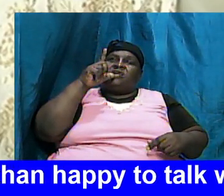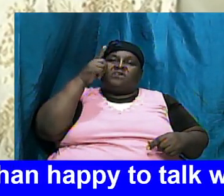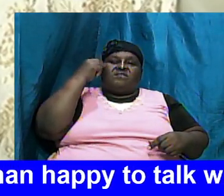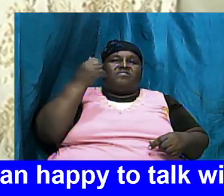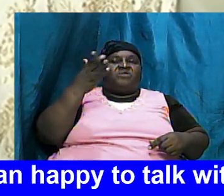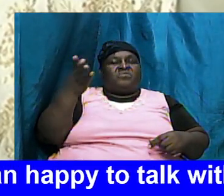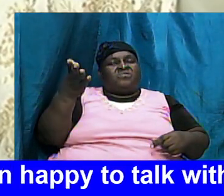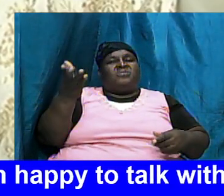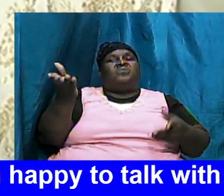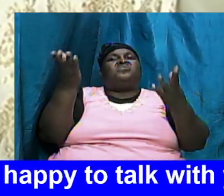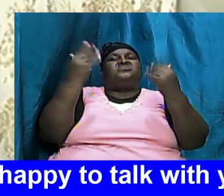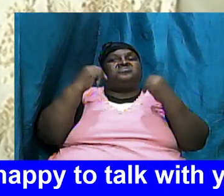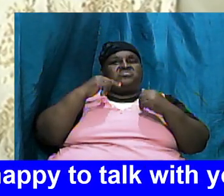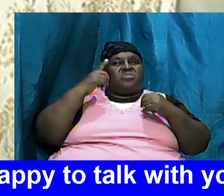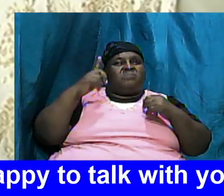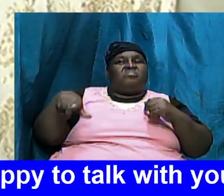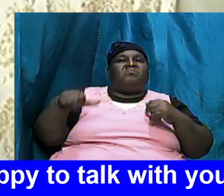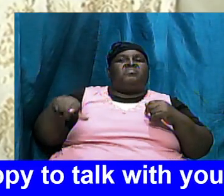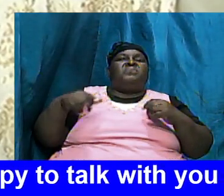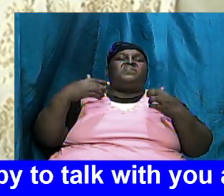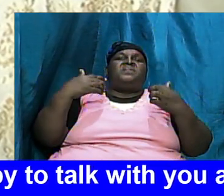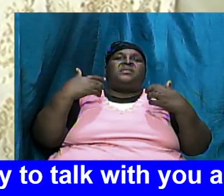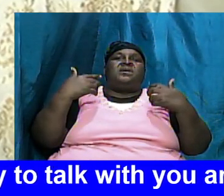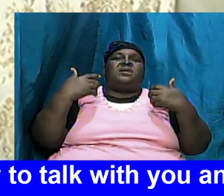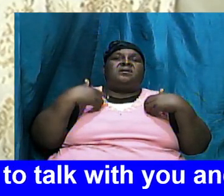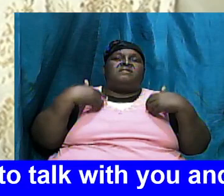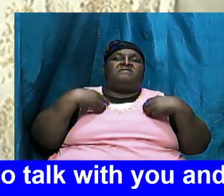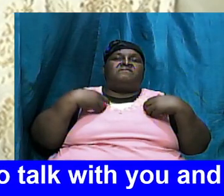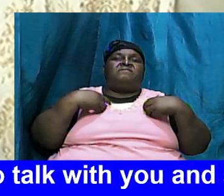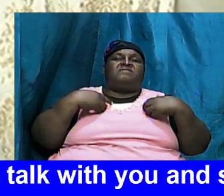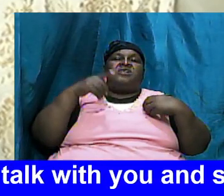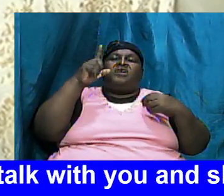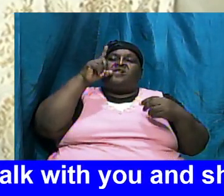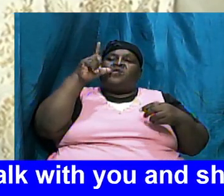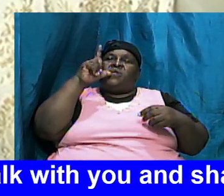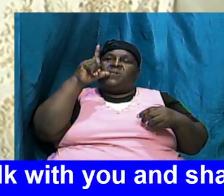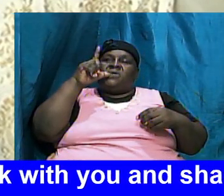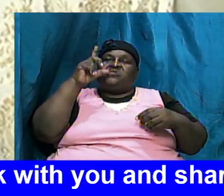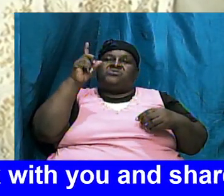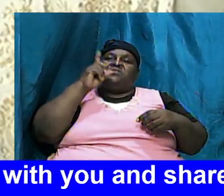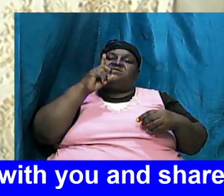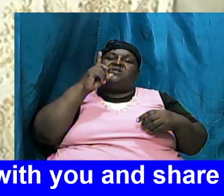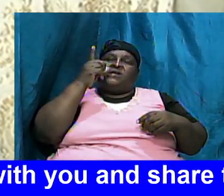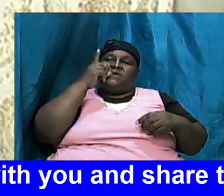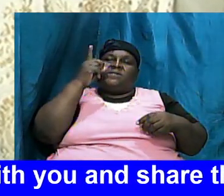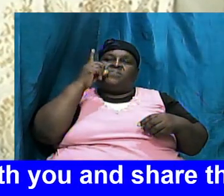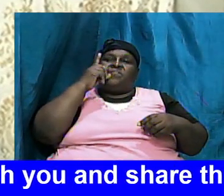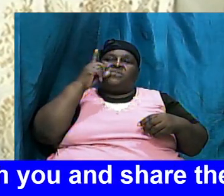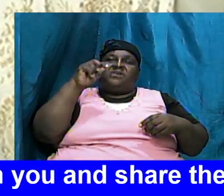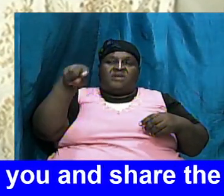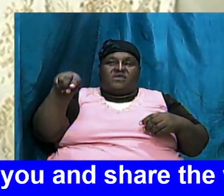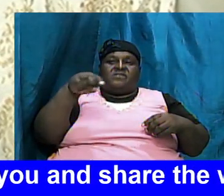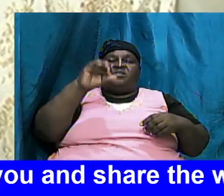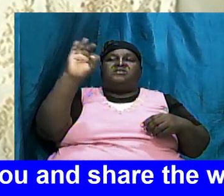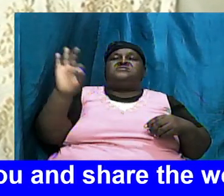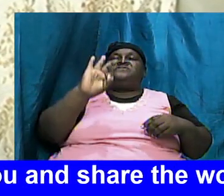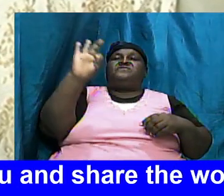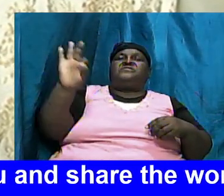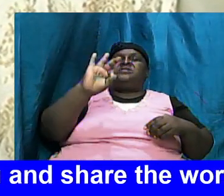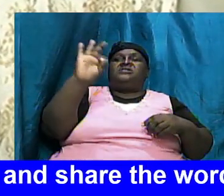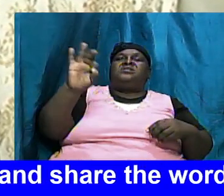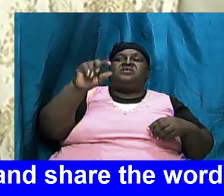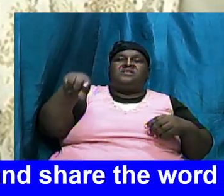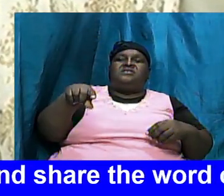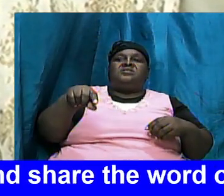little bit later we should be having your lunch and dinner for this Friday this